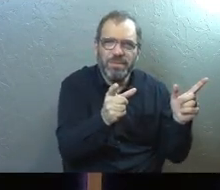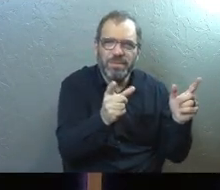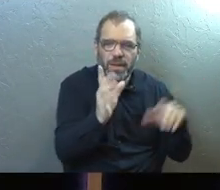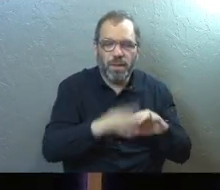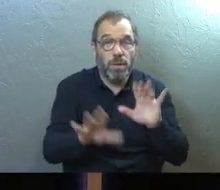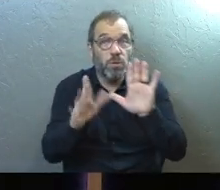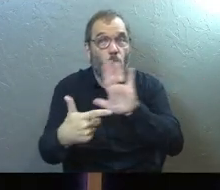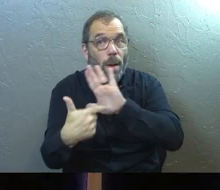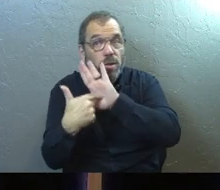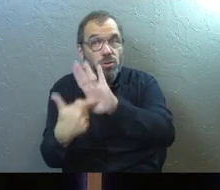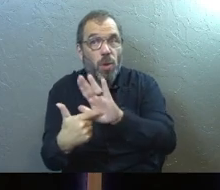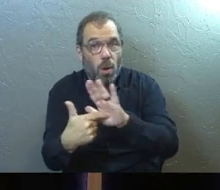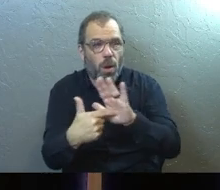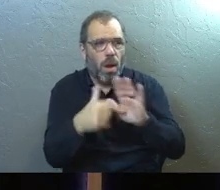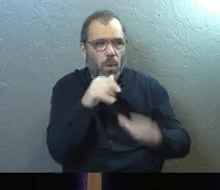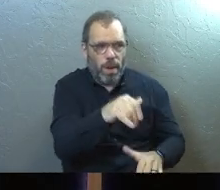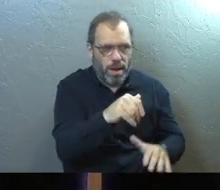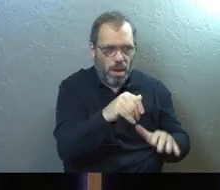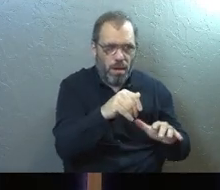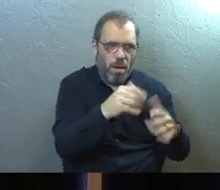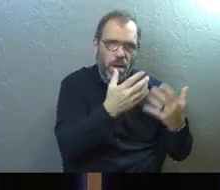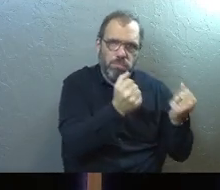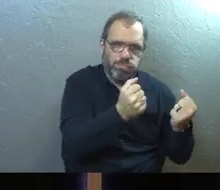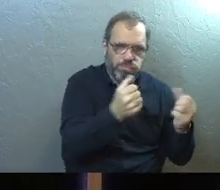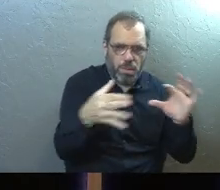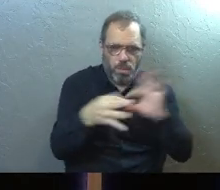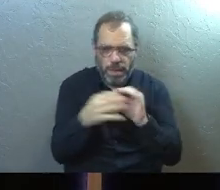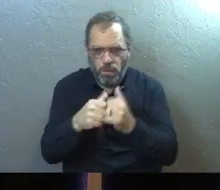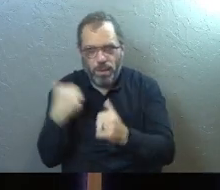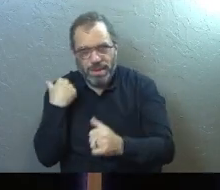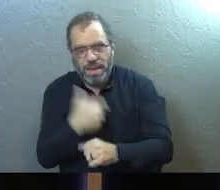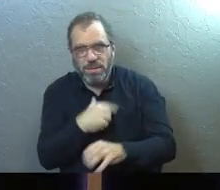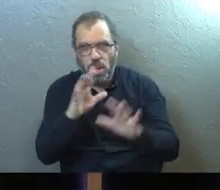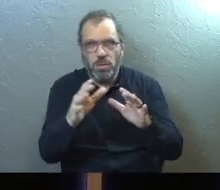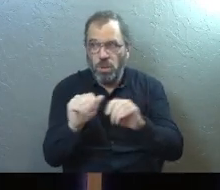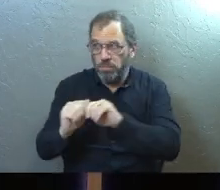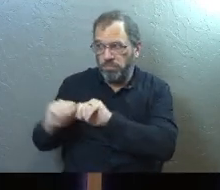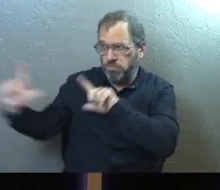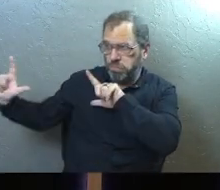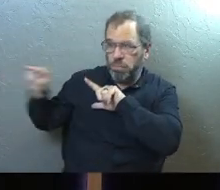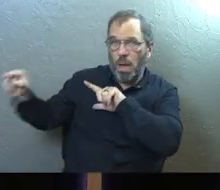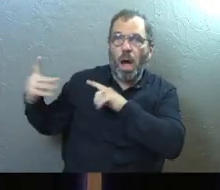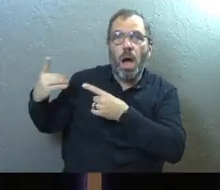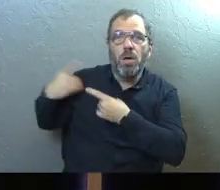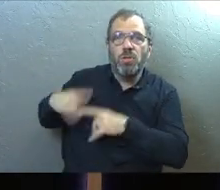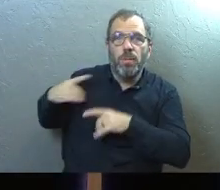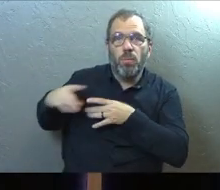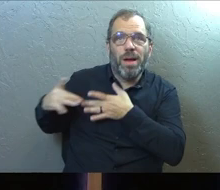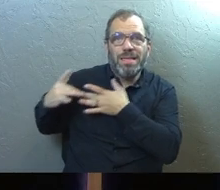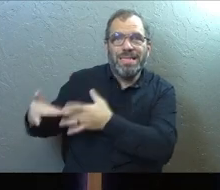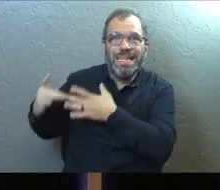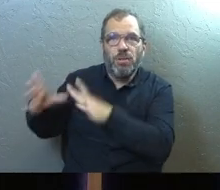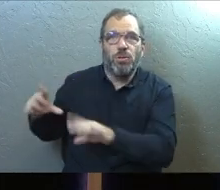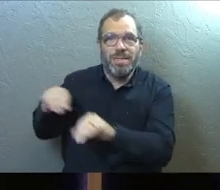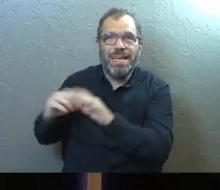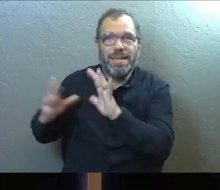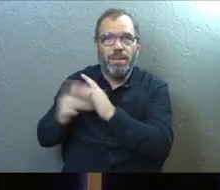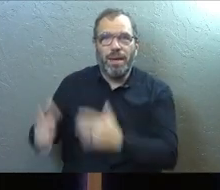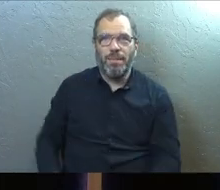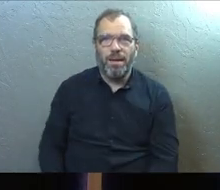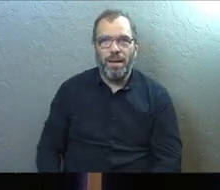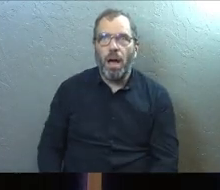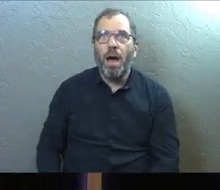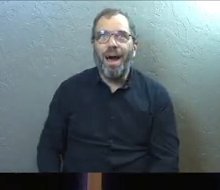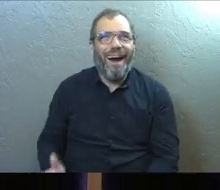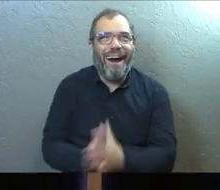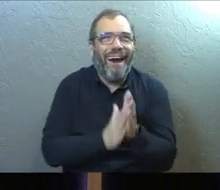I'm going to show you where the dots connect a bit. So here's a slide on some depressed leaders in the Bible. Isn't this a cheery